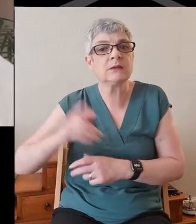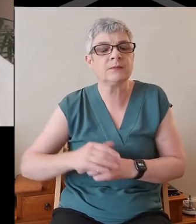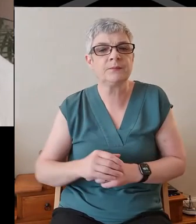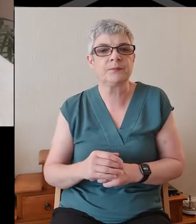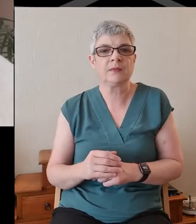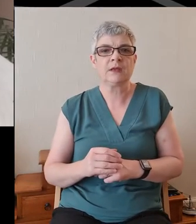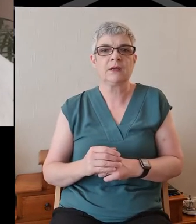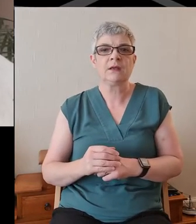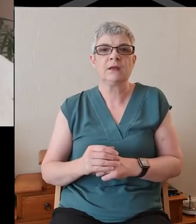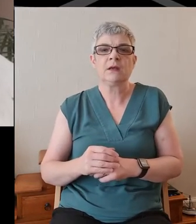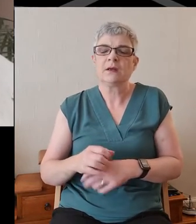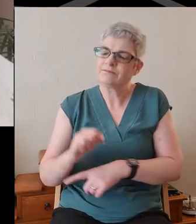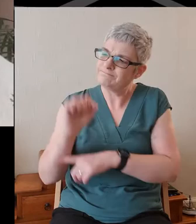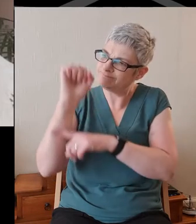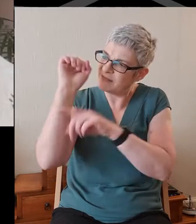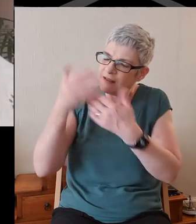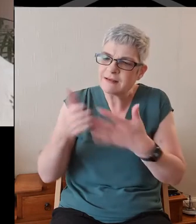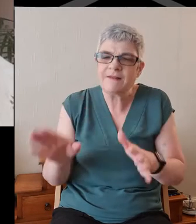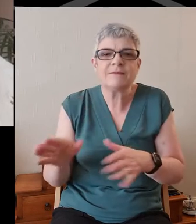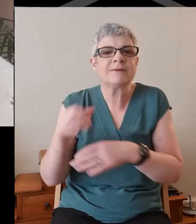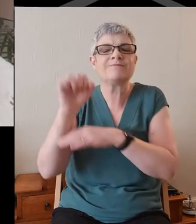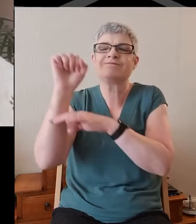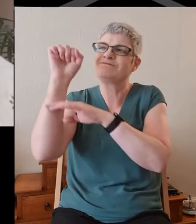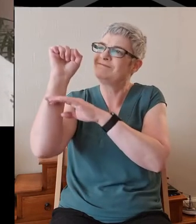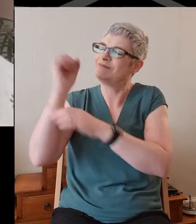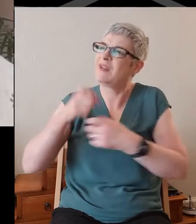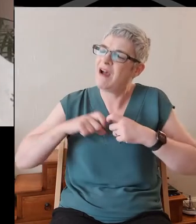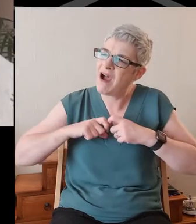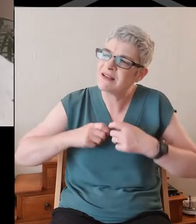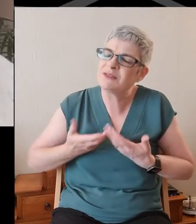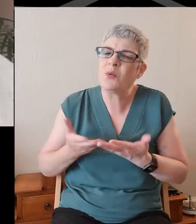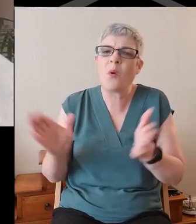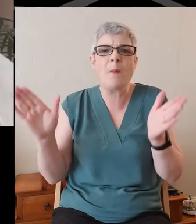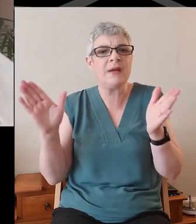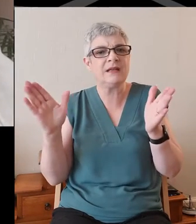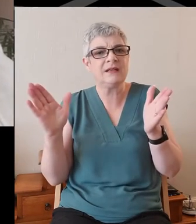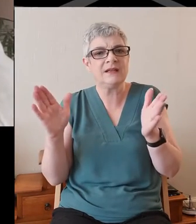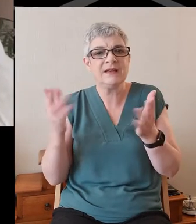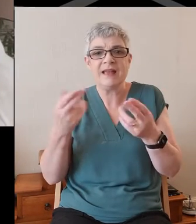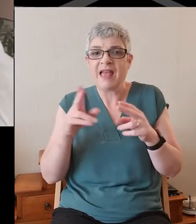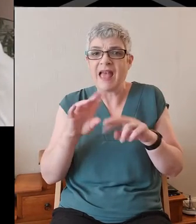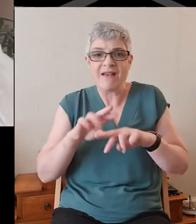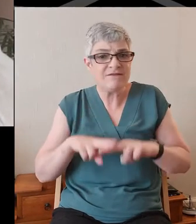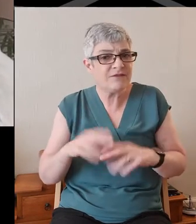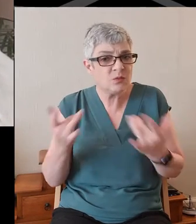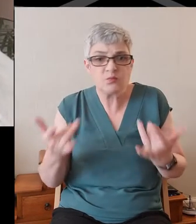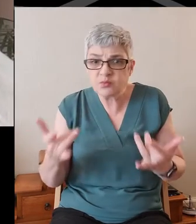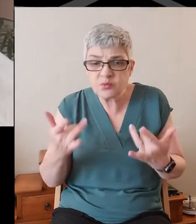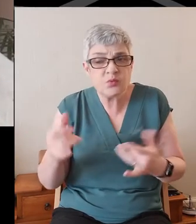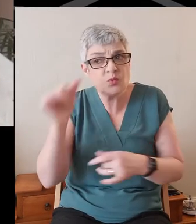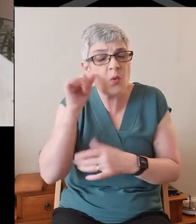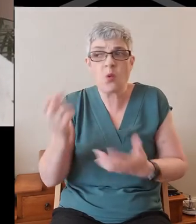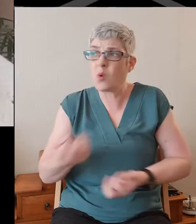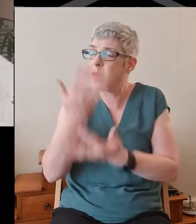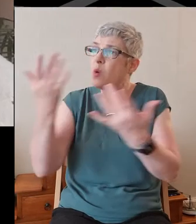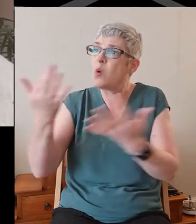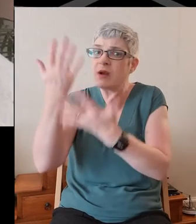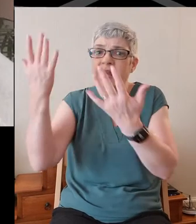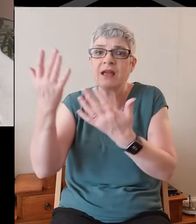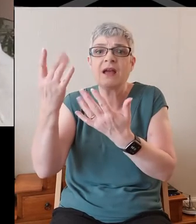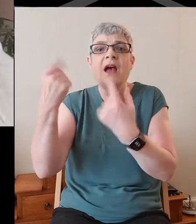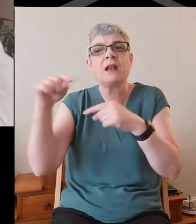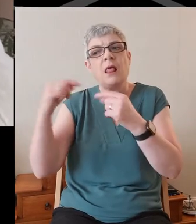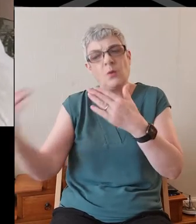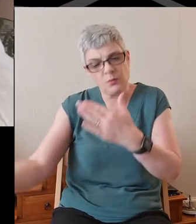Lift up your heads, O gates, open your hearts, you who do not yet know his glory, and let him enter in to take dwelling.